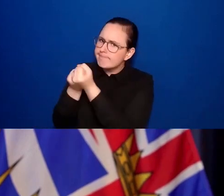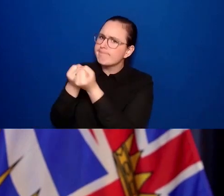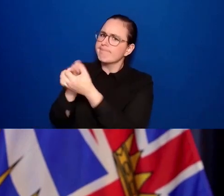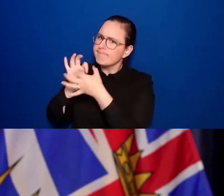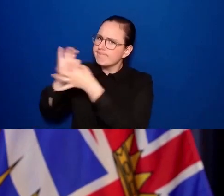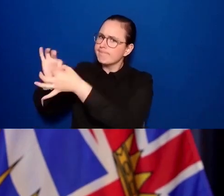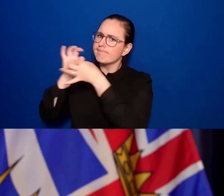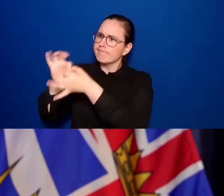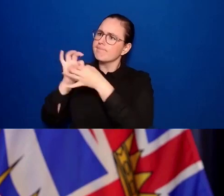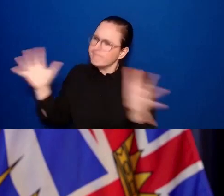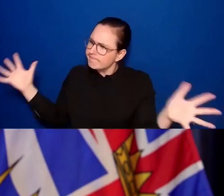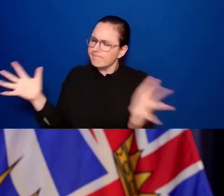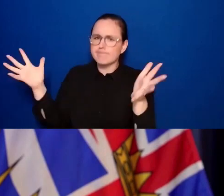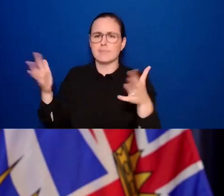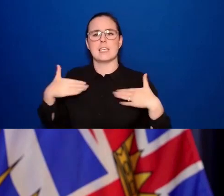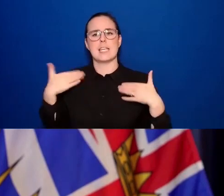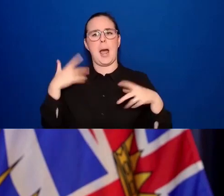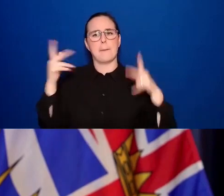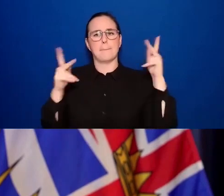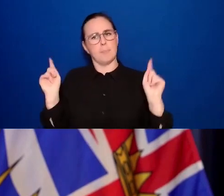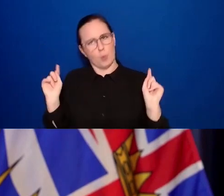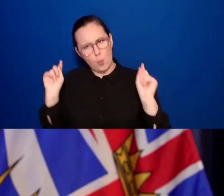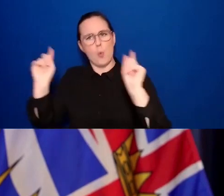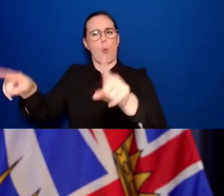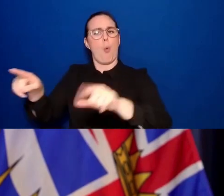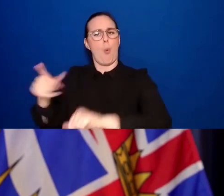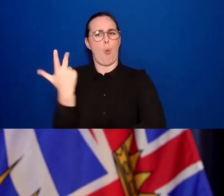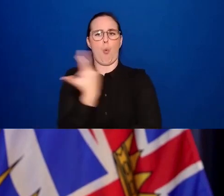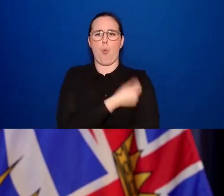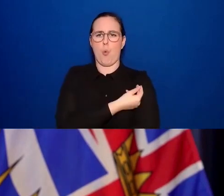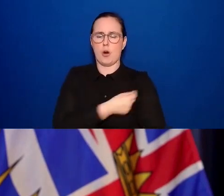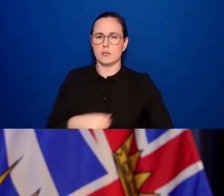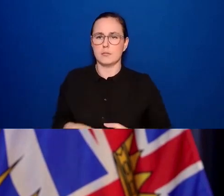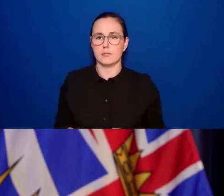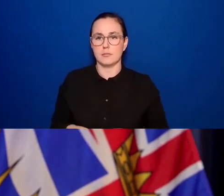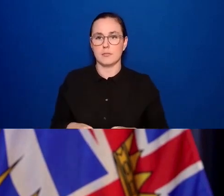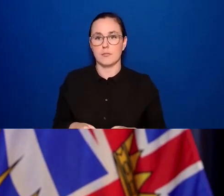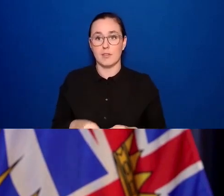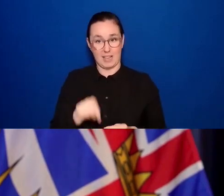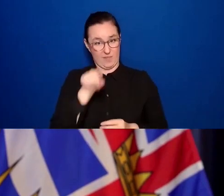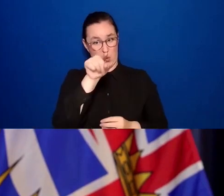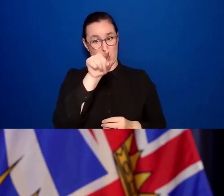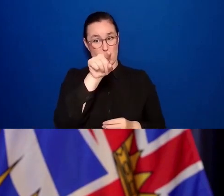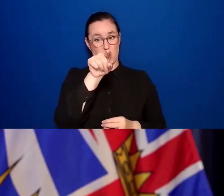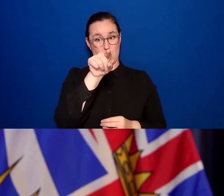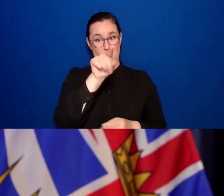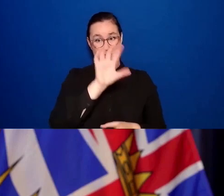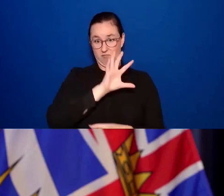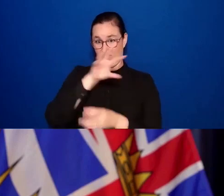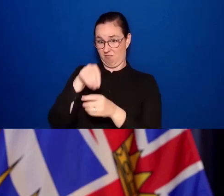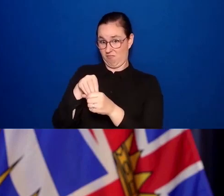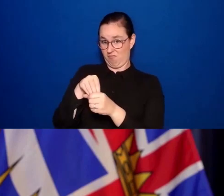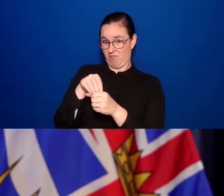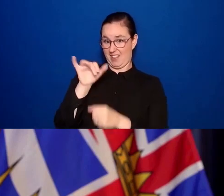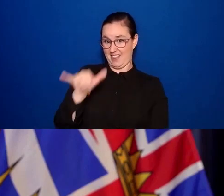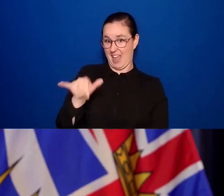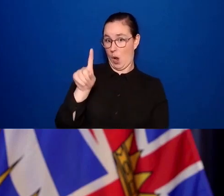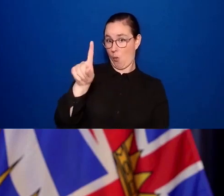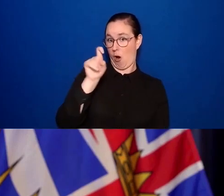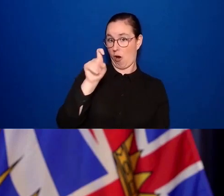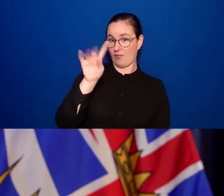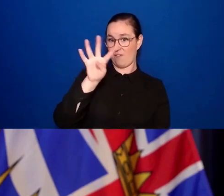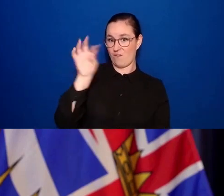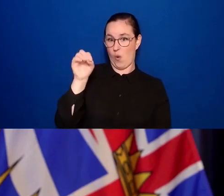people to get vaccinated in this time. But if you're one of the more than 140,000 people over 60 who have not yet been